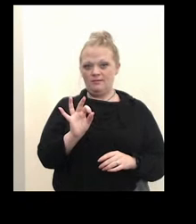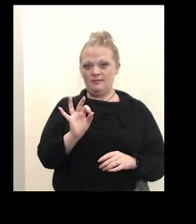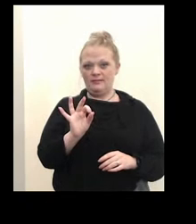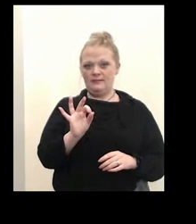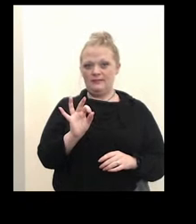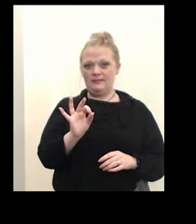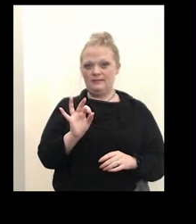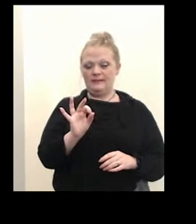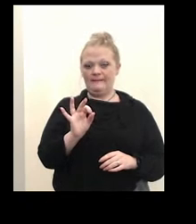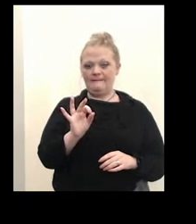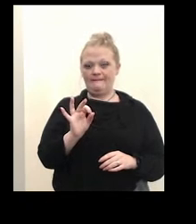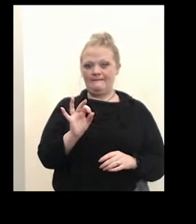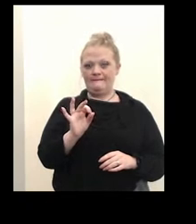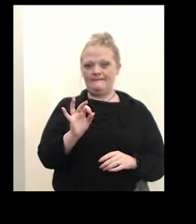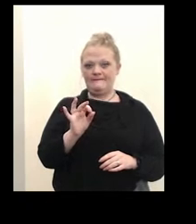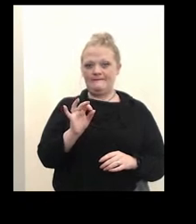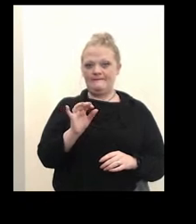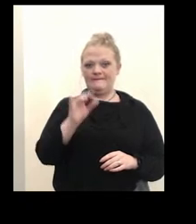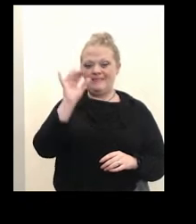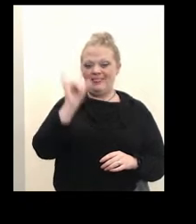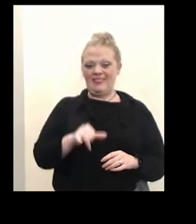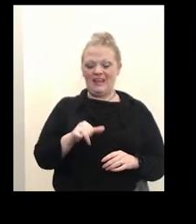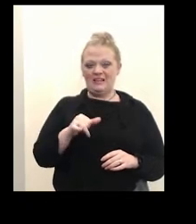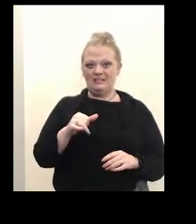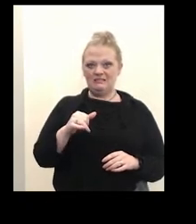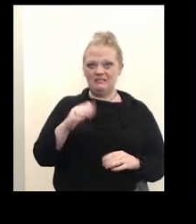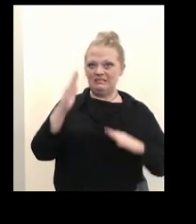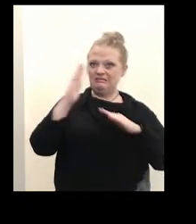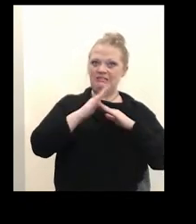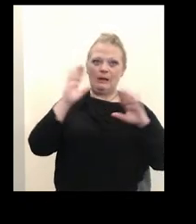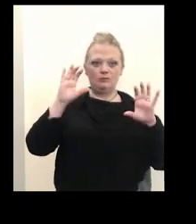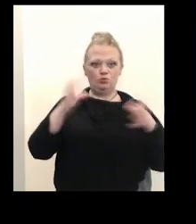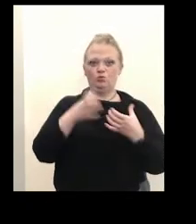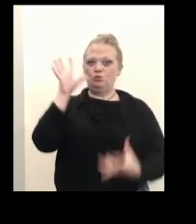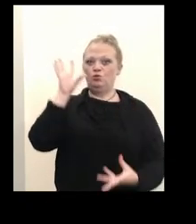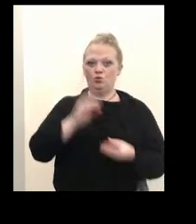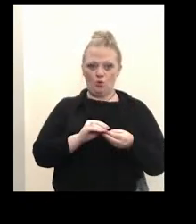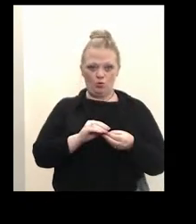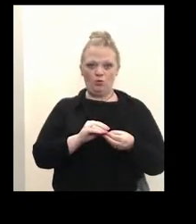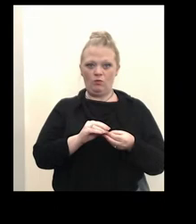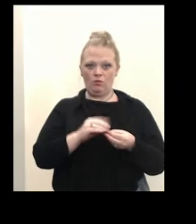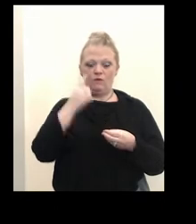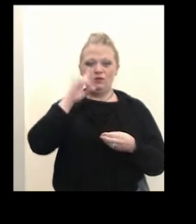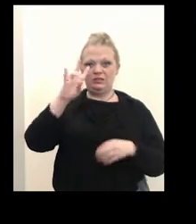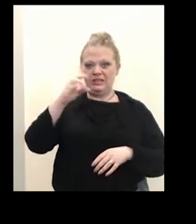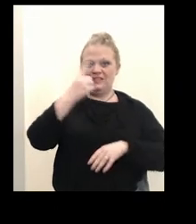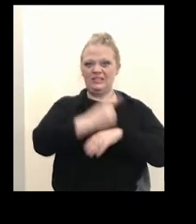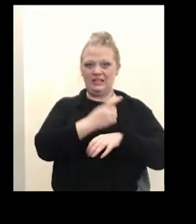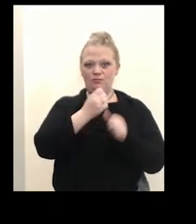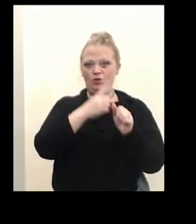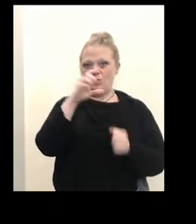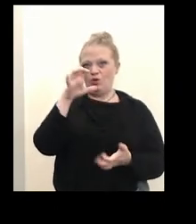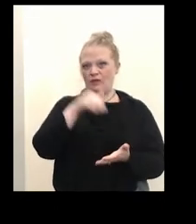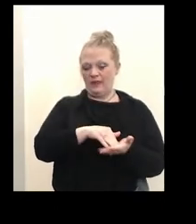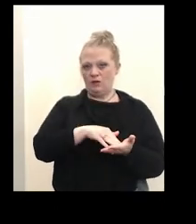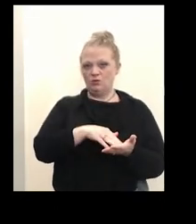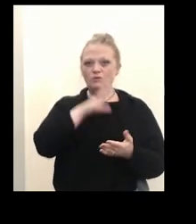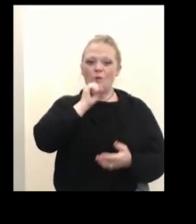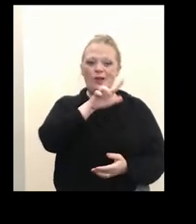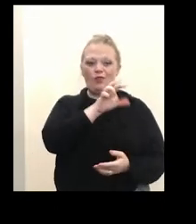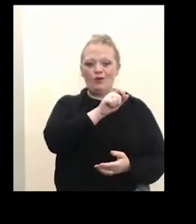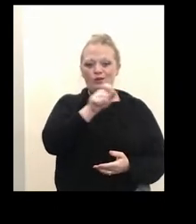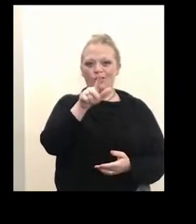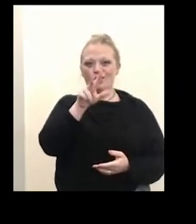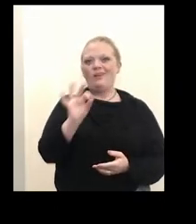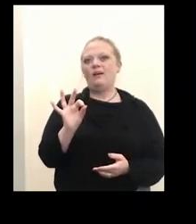uh, grouped case total, and they've had the highest seven day case rate per 100,000. So it's the 30 to 39 year olds, which are